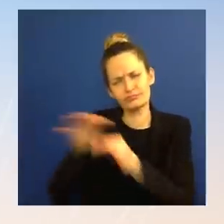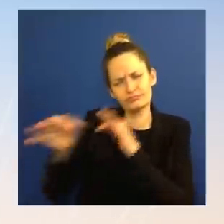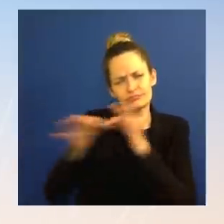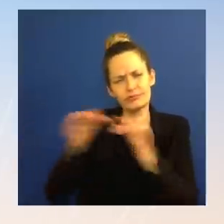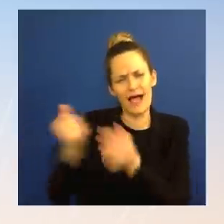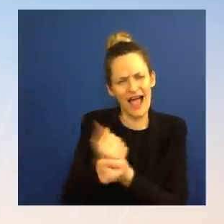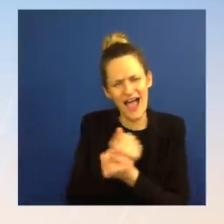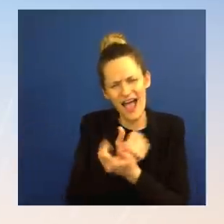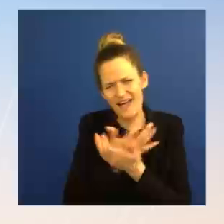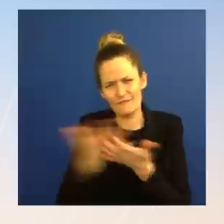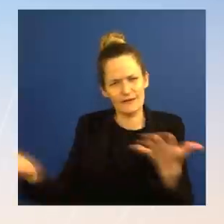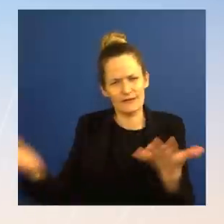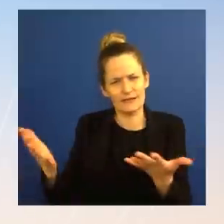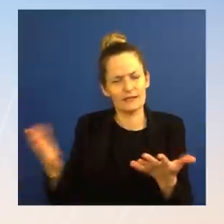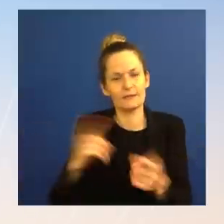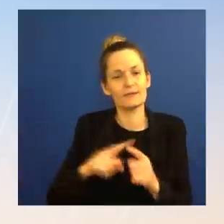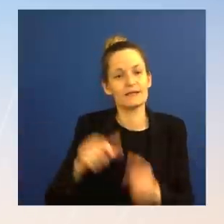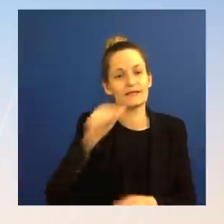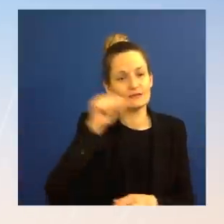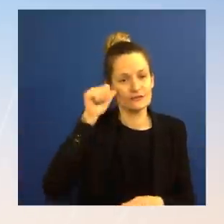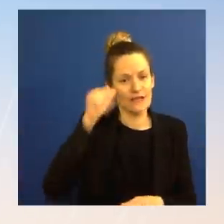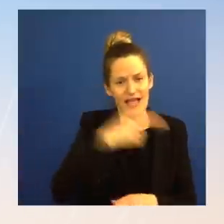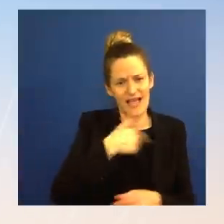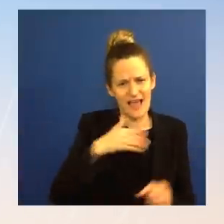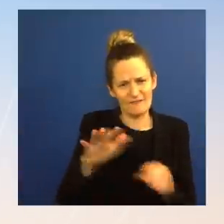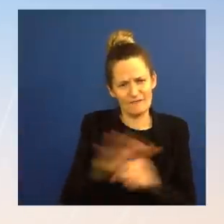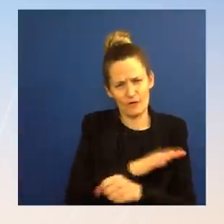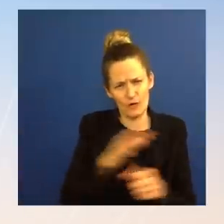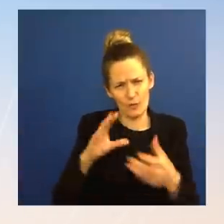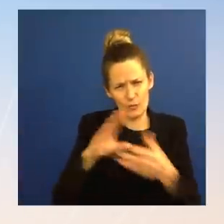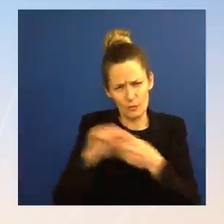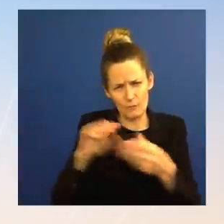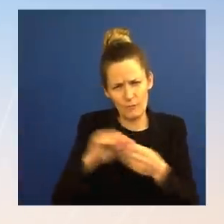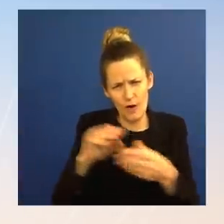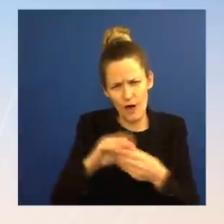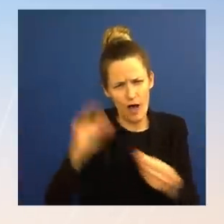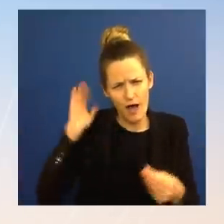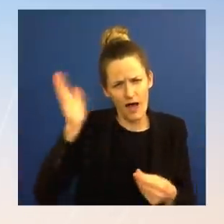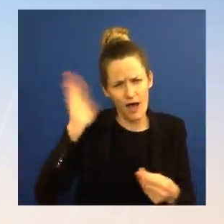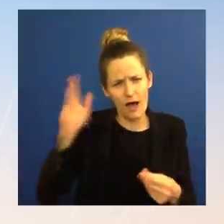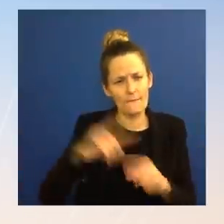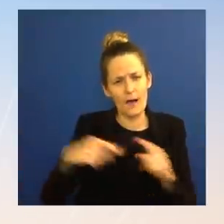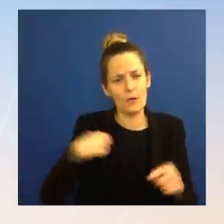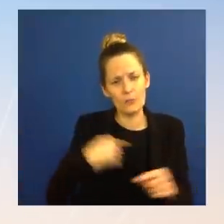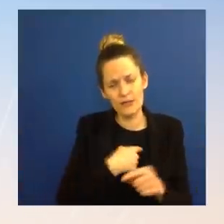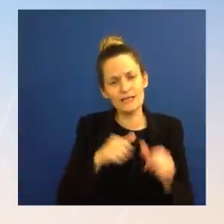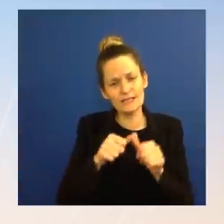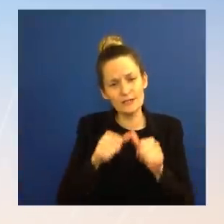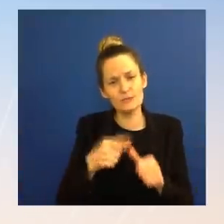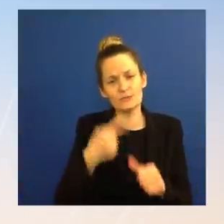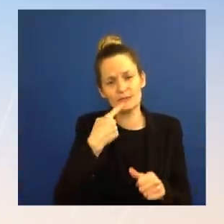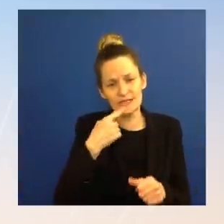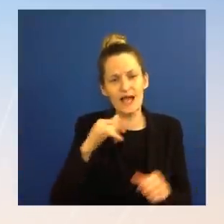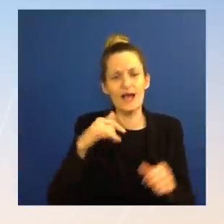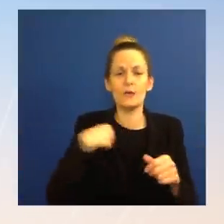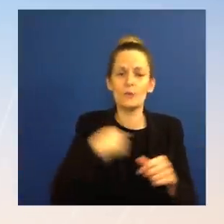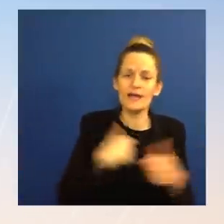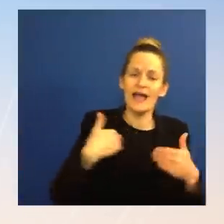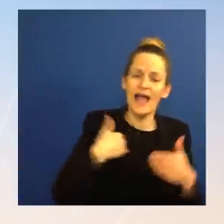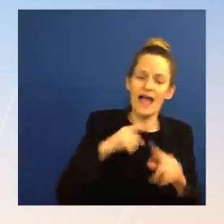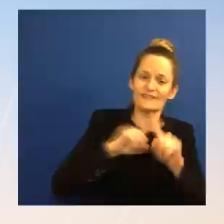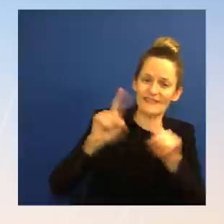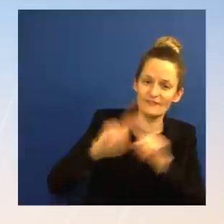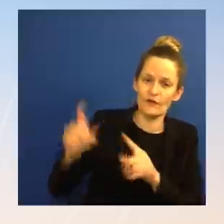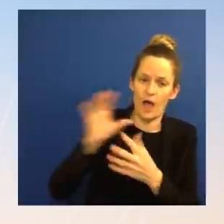and what we have said many times, is that there are a range of steps that we will continue to take, including coordinating